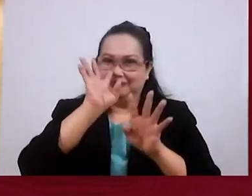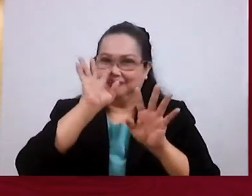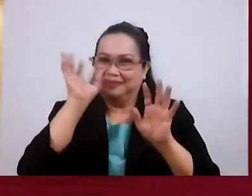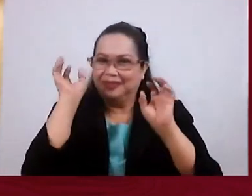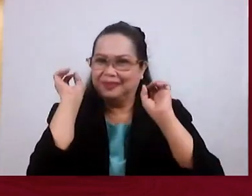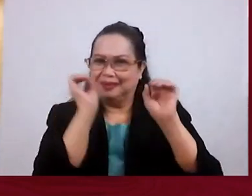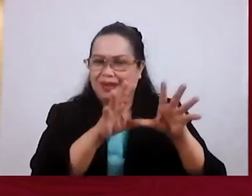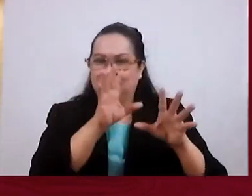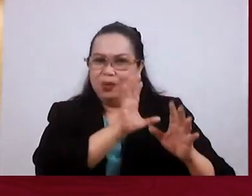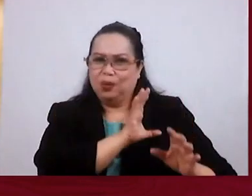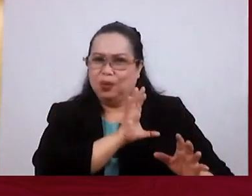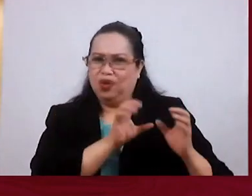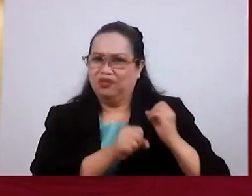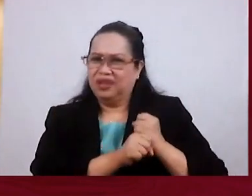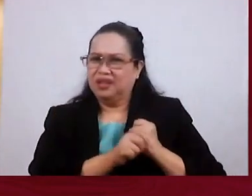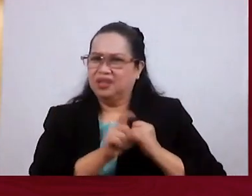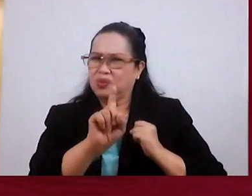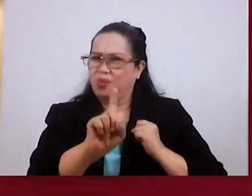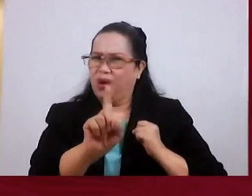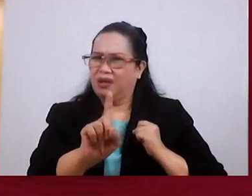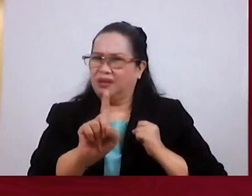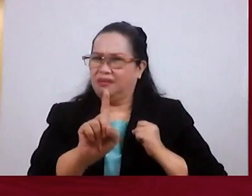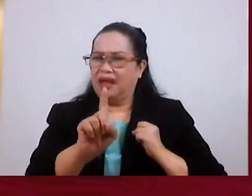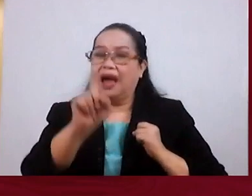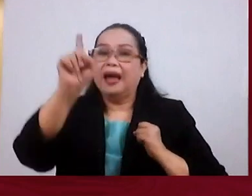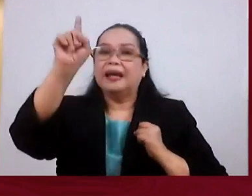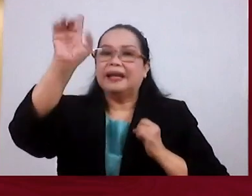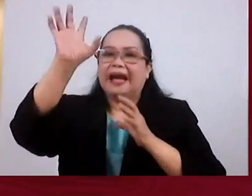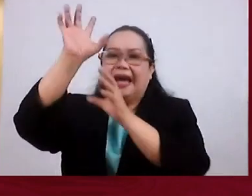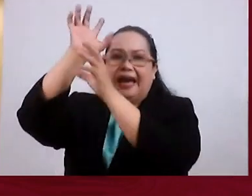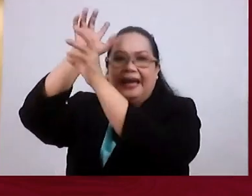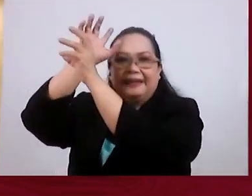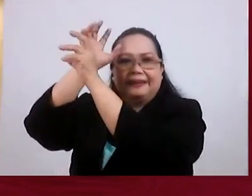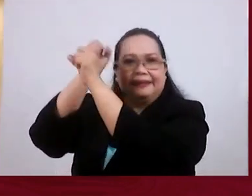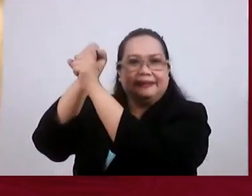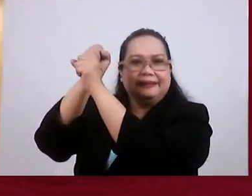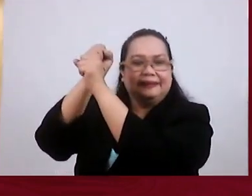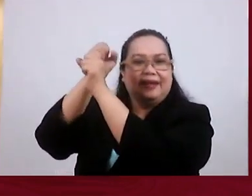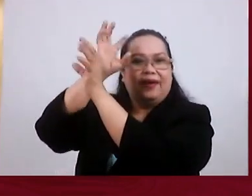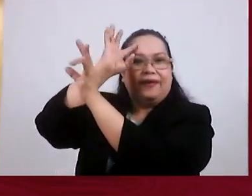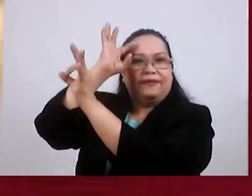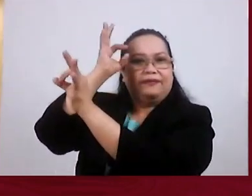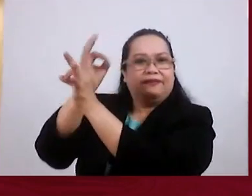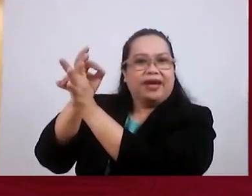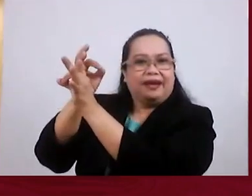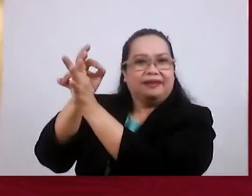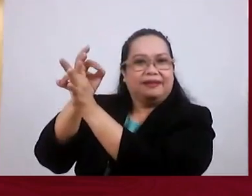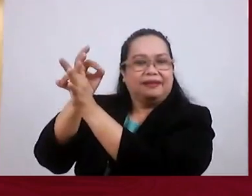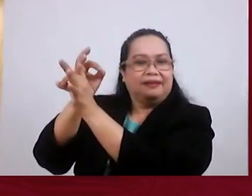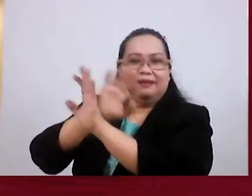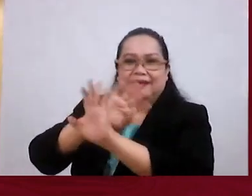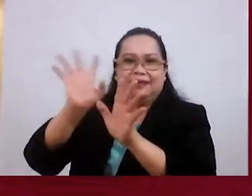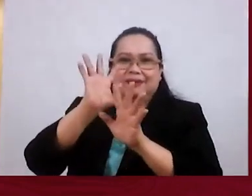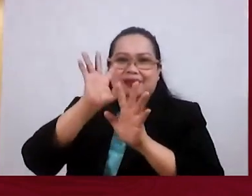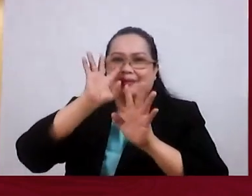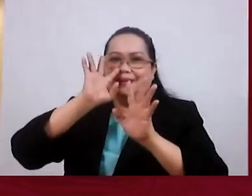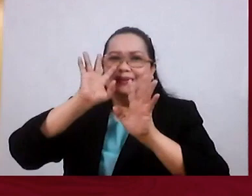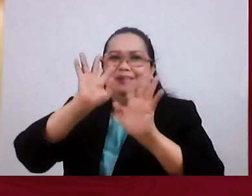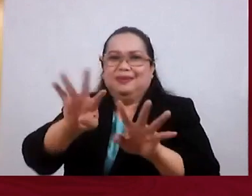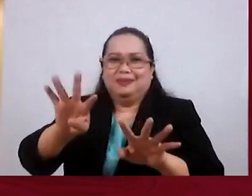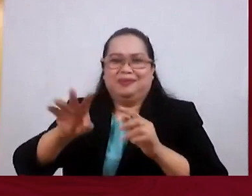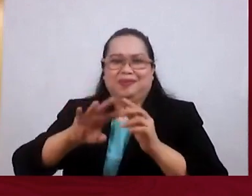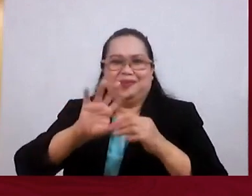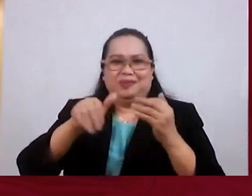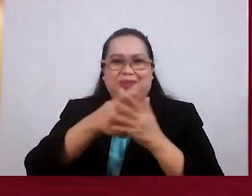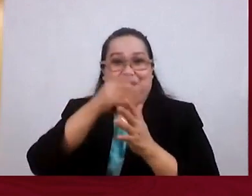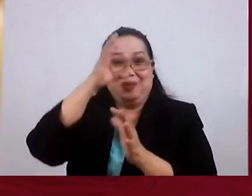Confidence What Confidence God Confidence That's Another Term For Faith Do Not Throw Away Your God Confidence Do